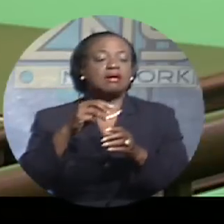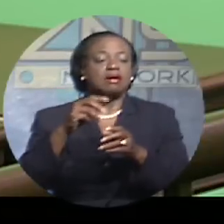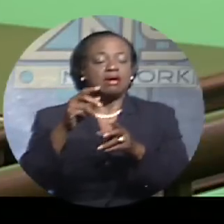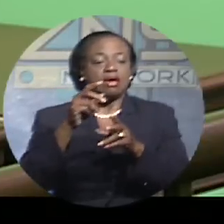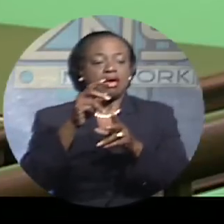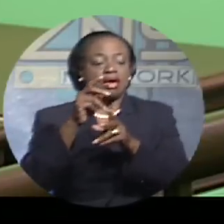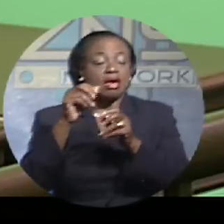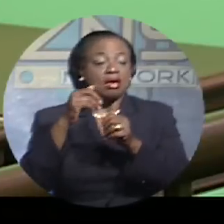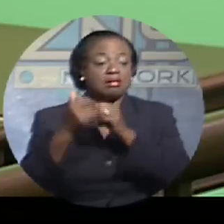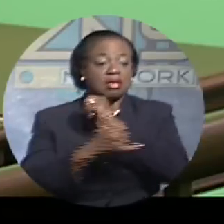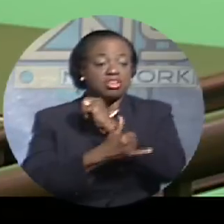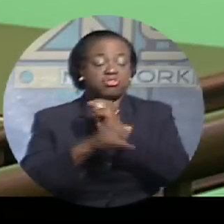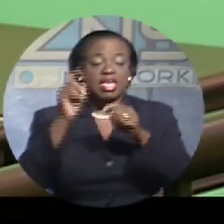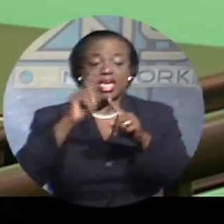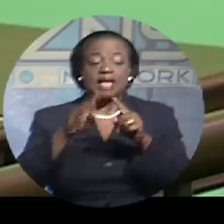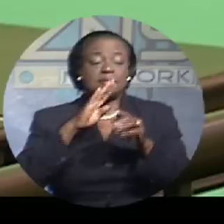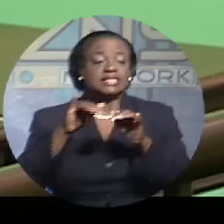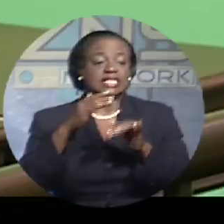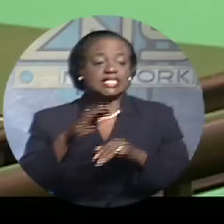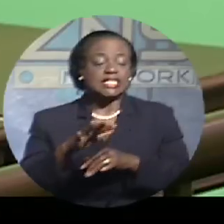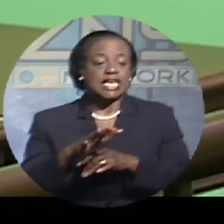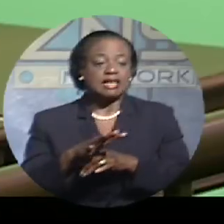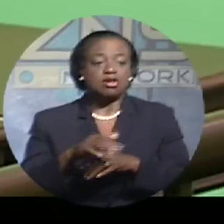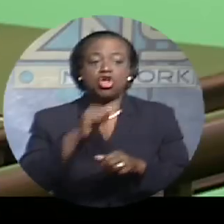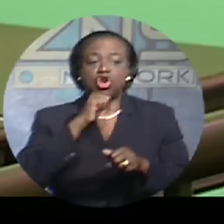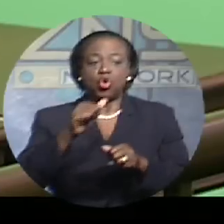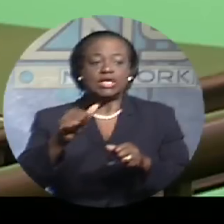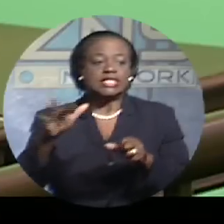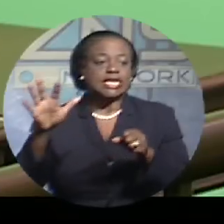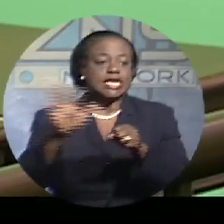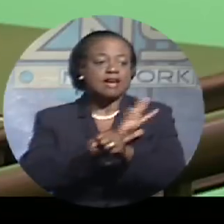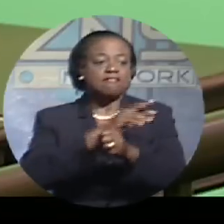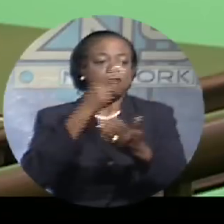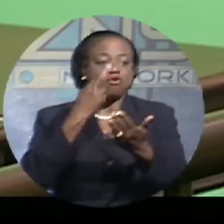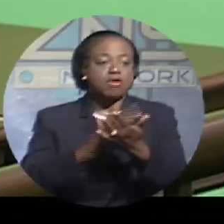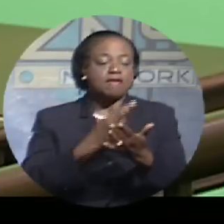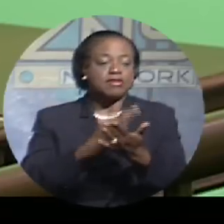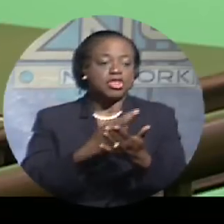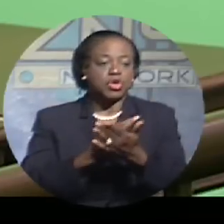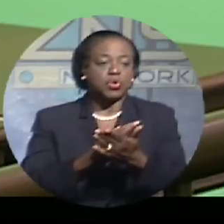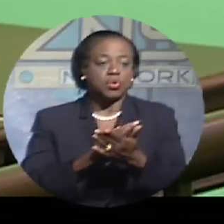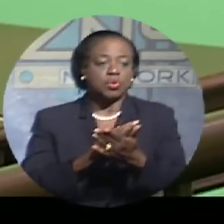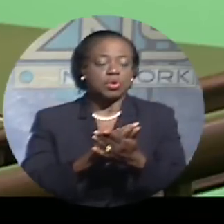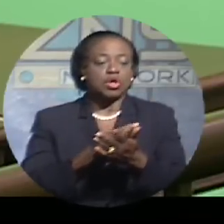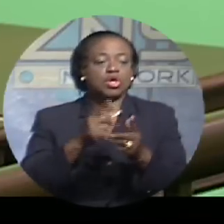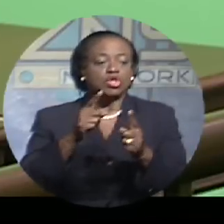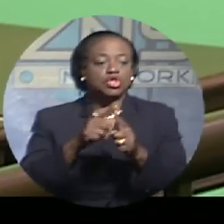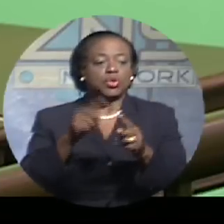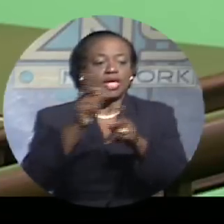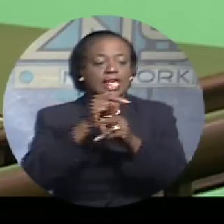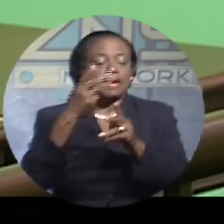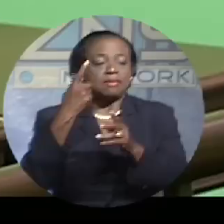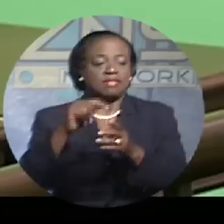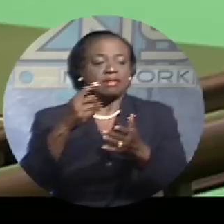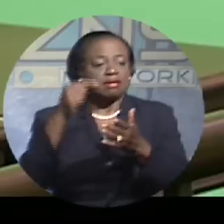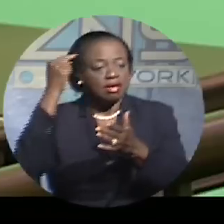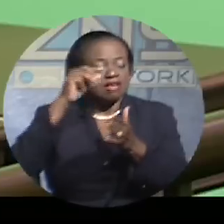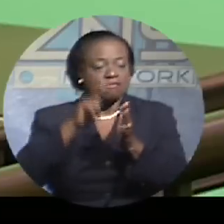sufficient revenue to support the obligations of the government. Mr. Speaker, the tax base is just far too narrow.